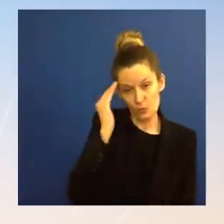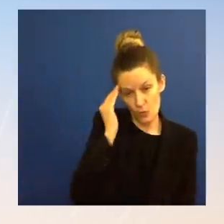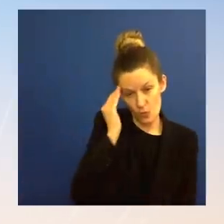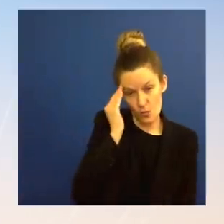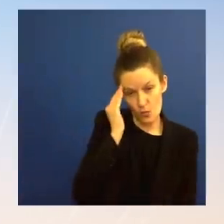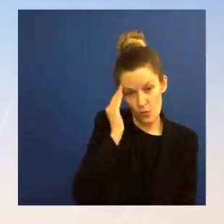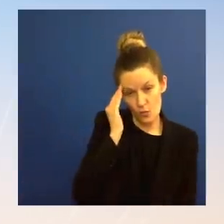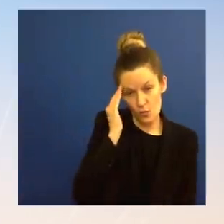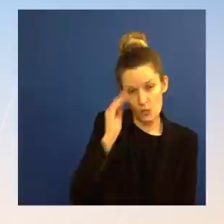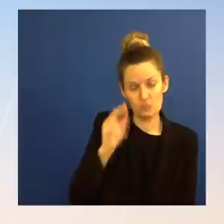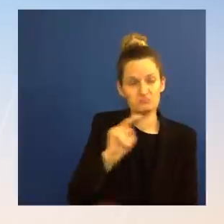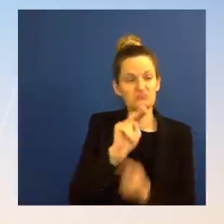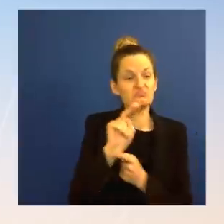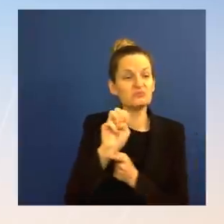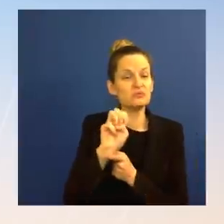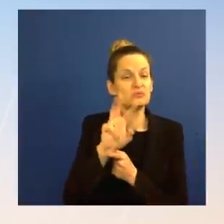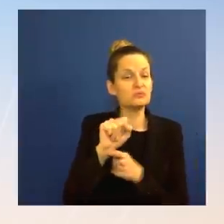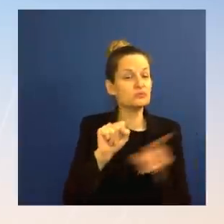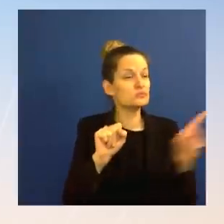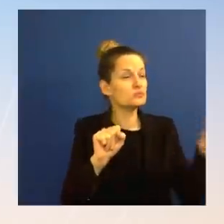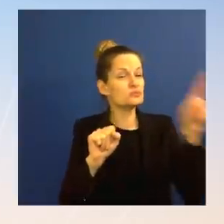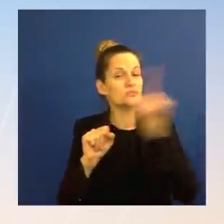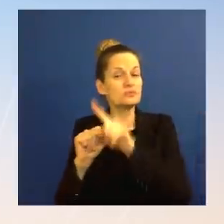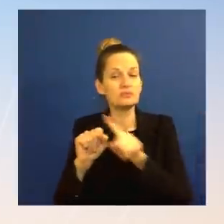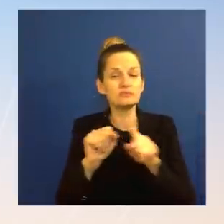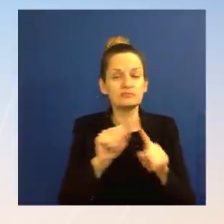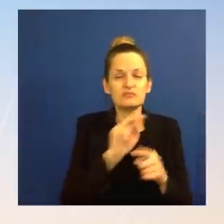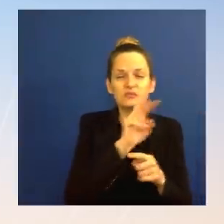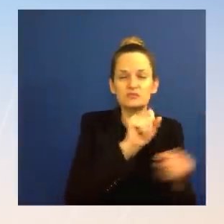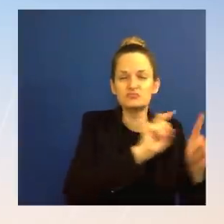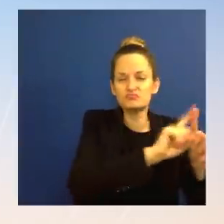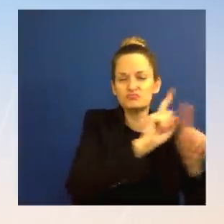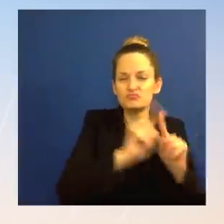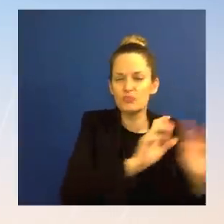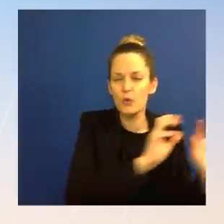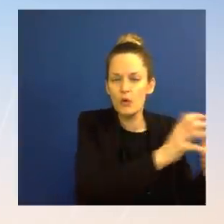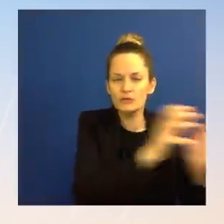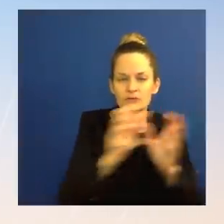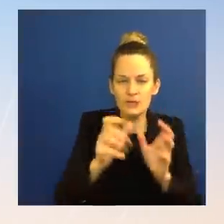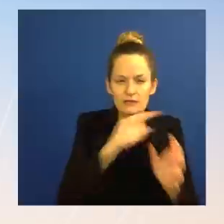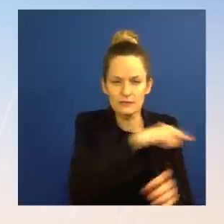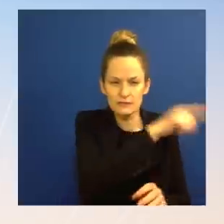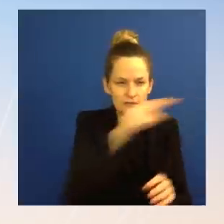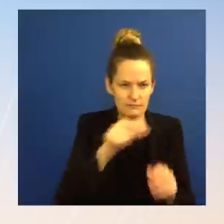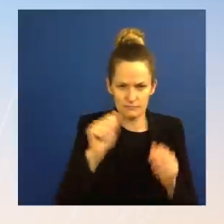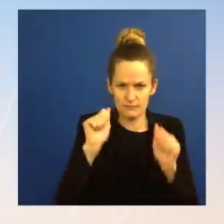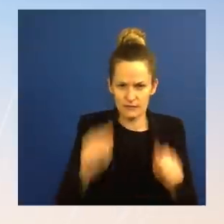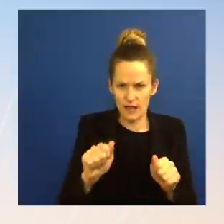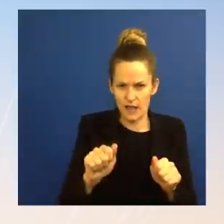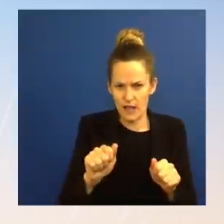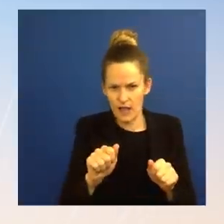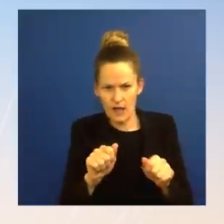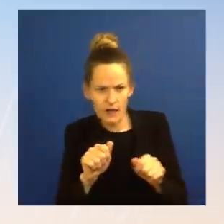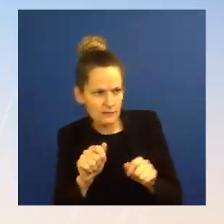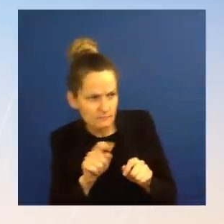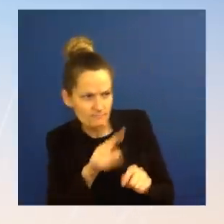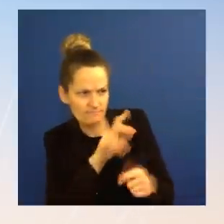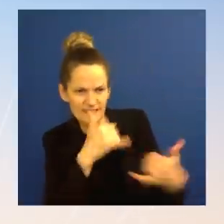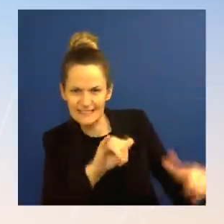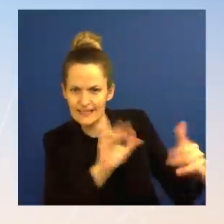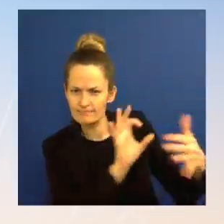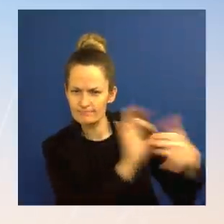about whether they're going to keep a presence in Russia because of the restrictions. And it's not just, you know, it's not just